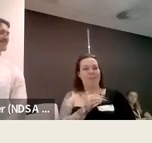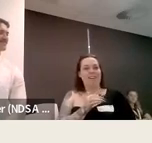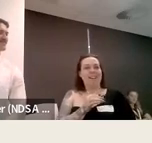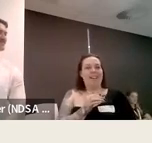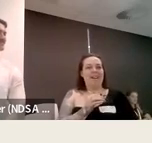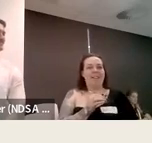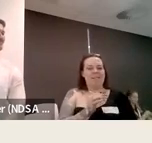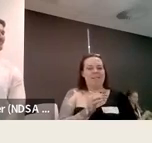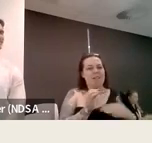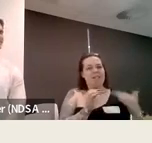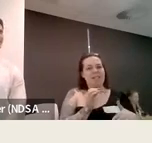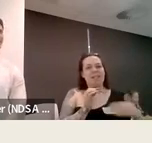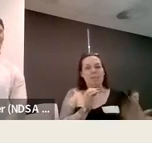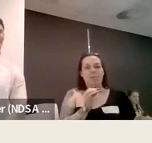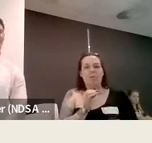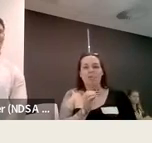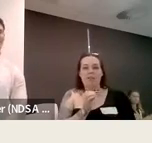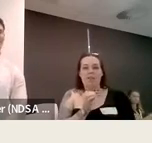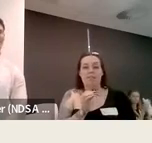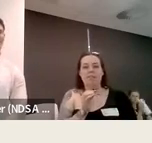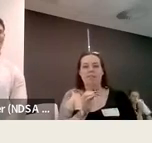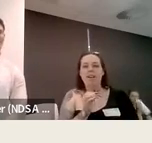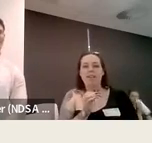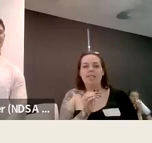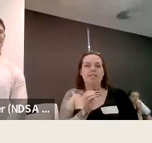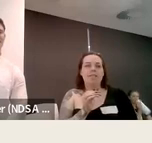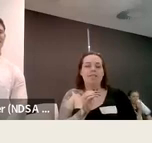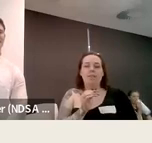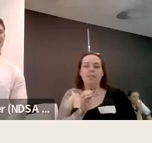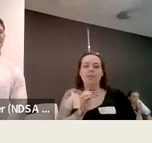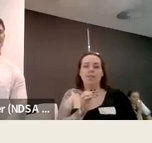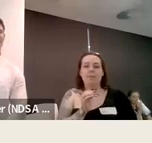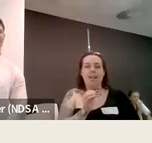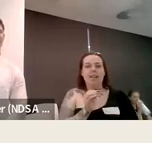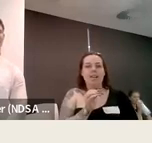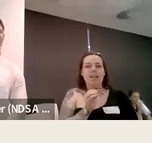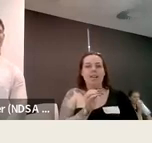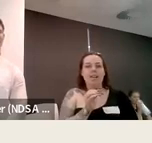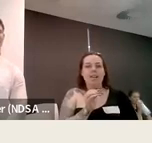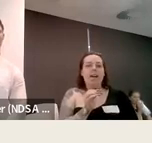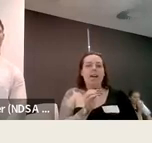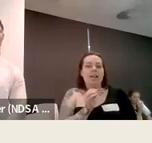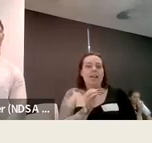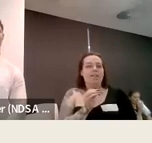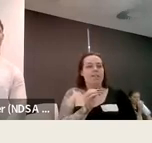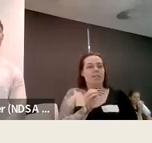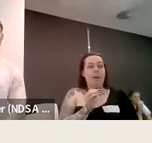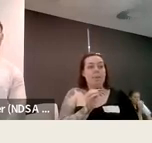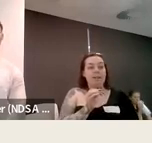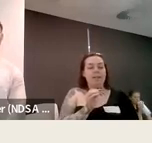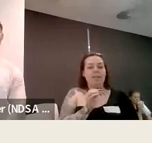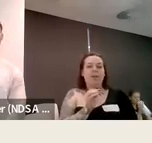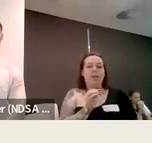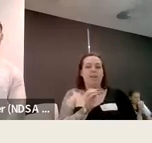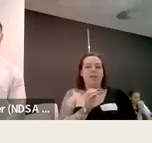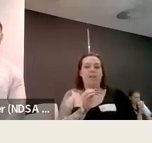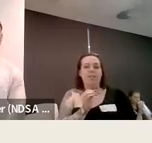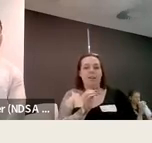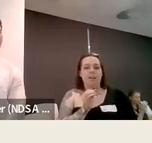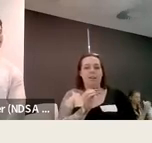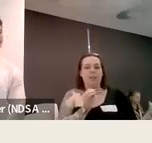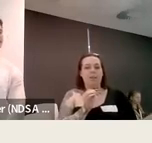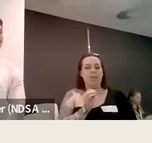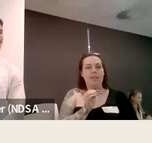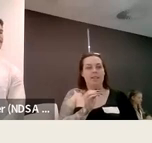around so uh makes it a little bit more incentivized to follow their plan it highlights to the public as